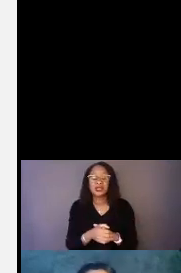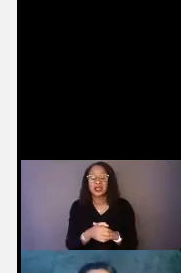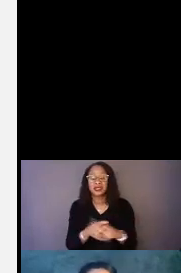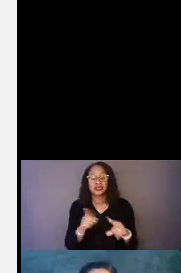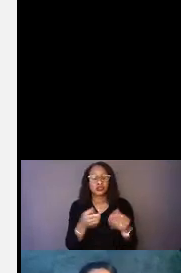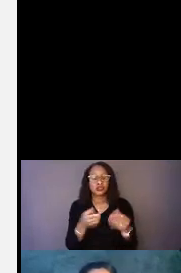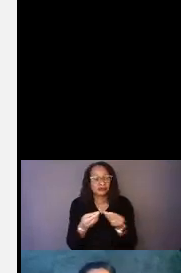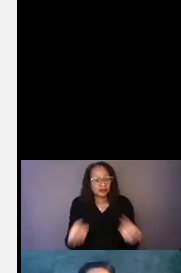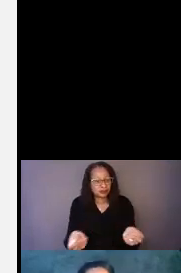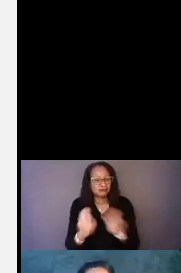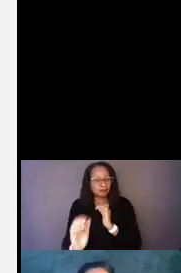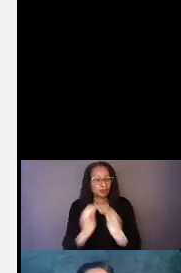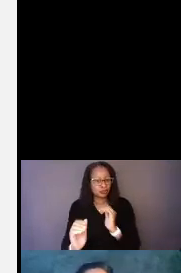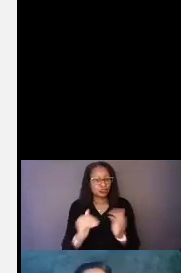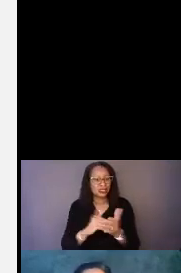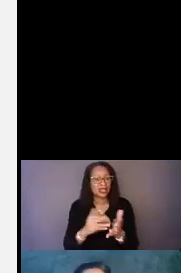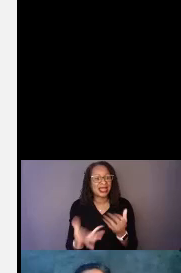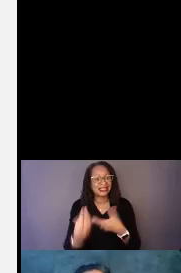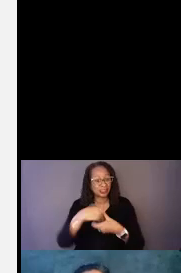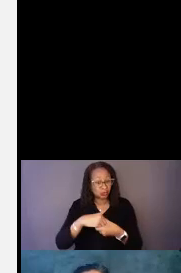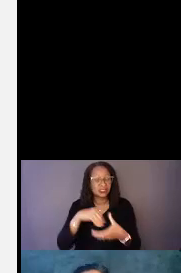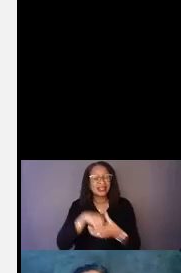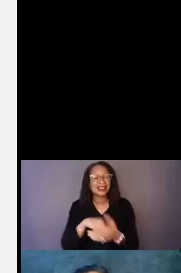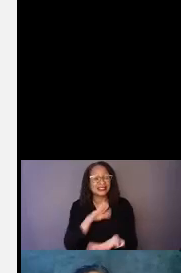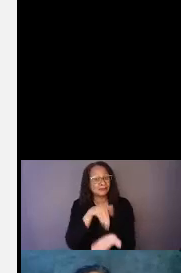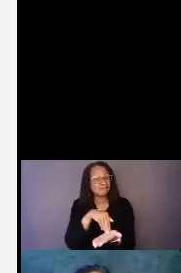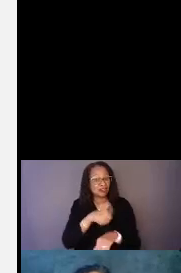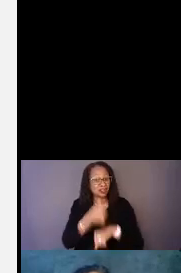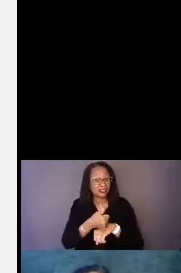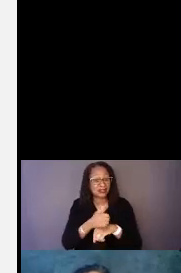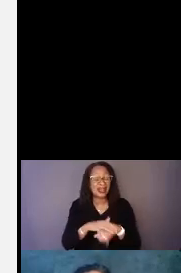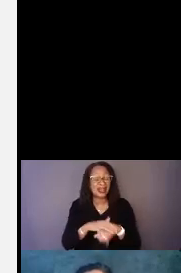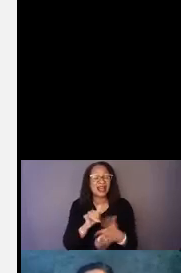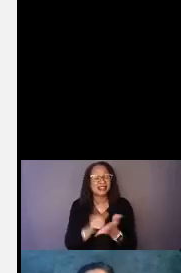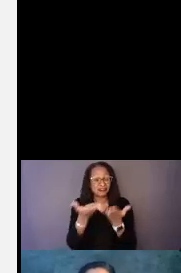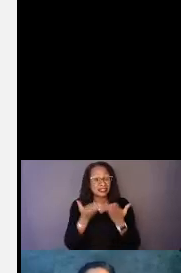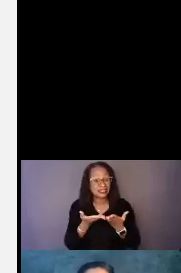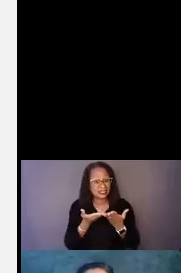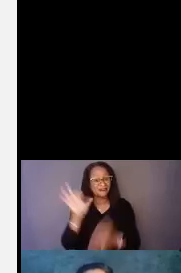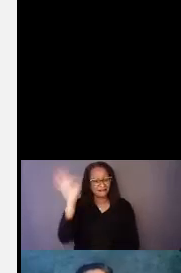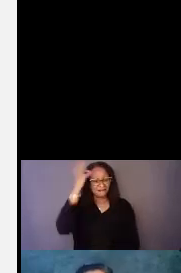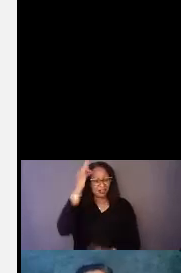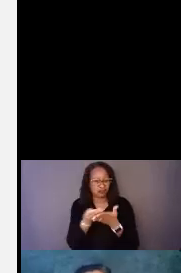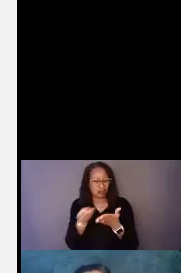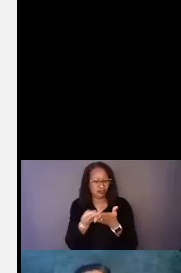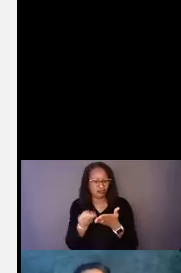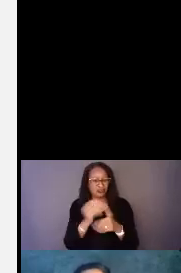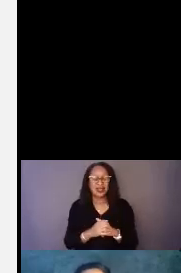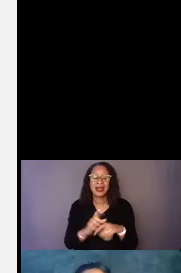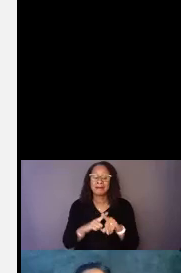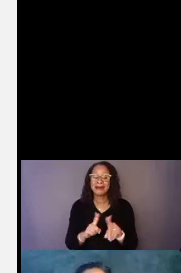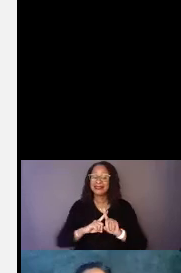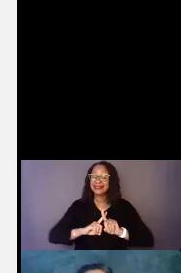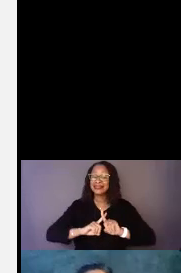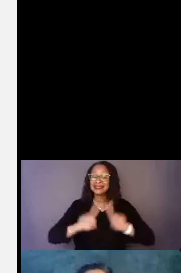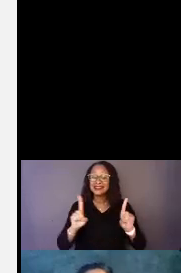in order to facilitate communication and inclusion into these settings that receive federal dollars. But